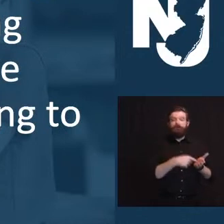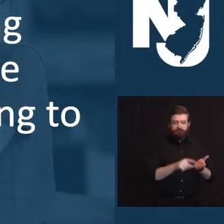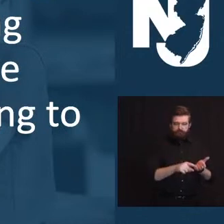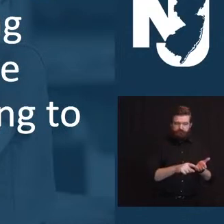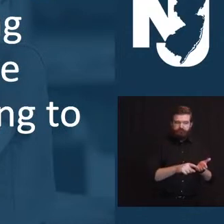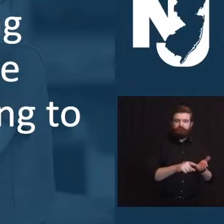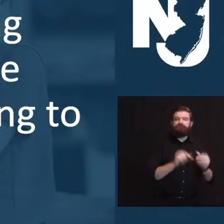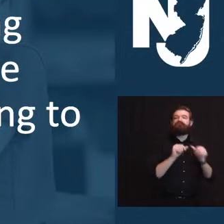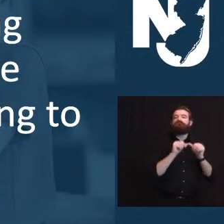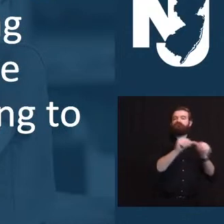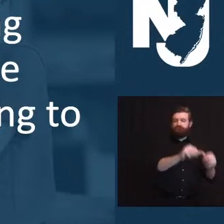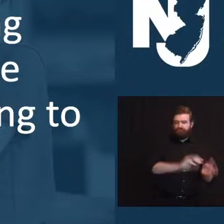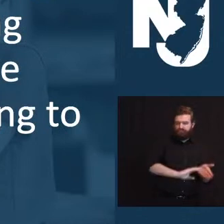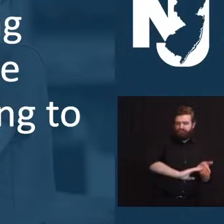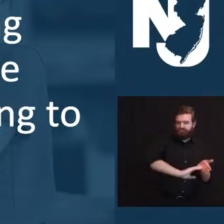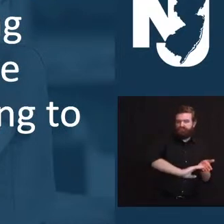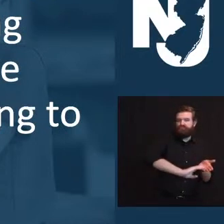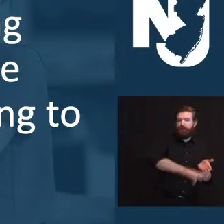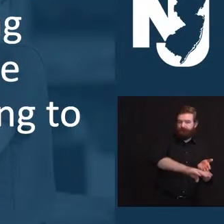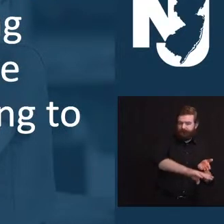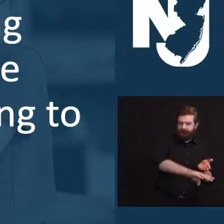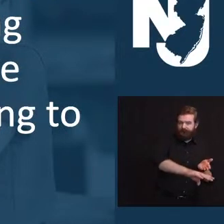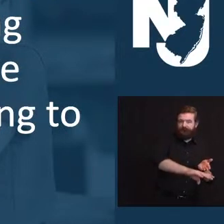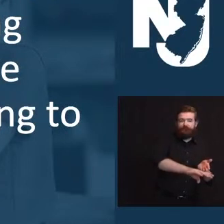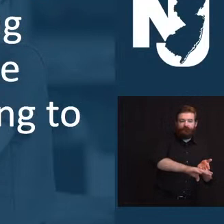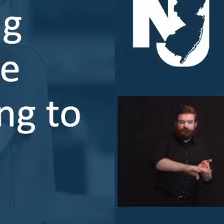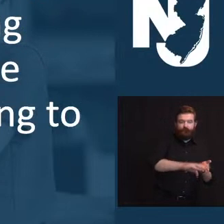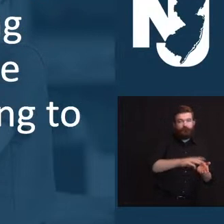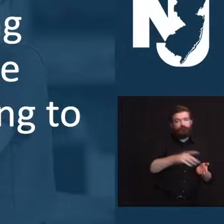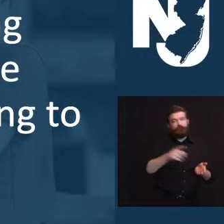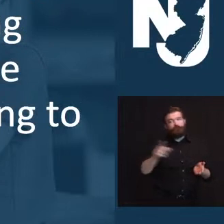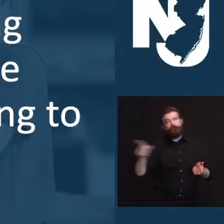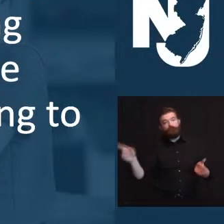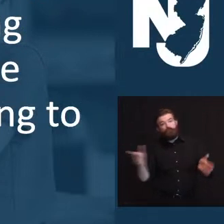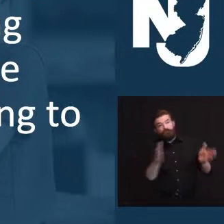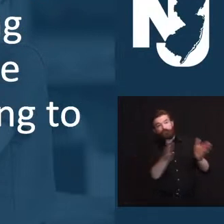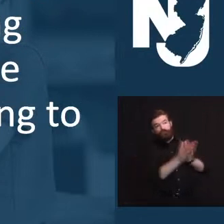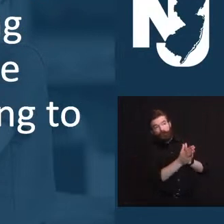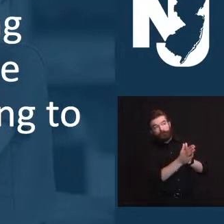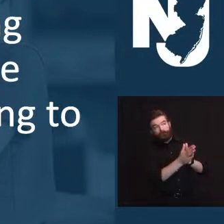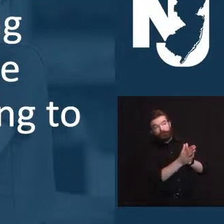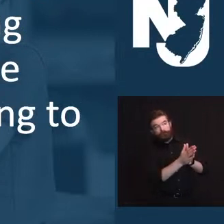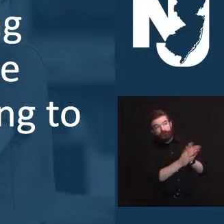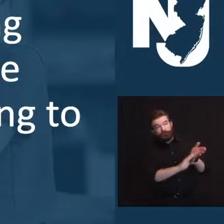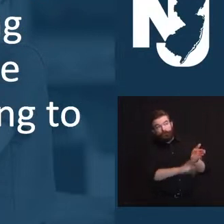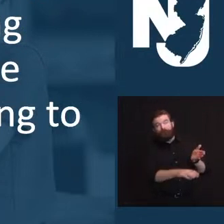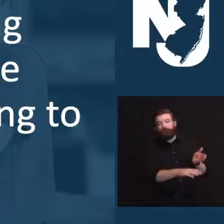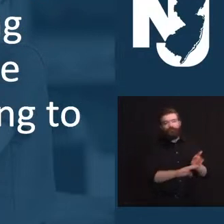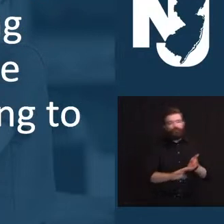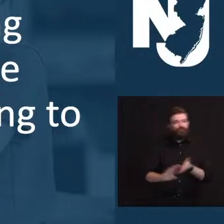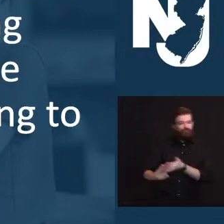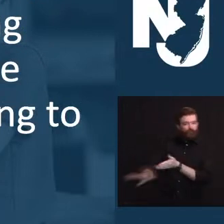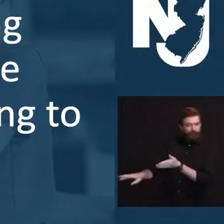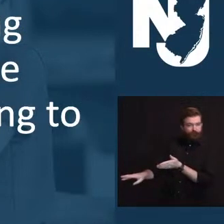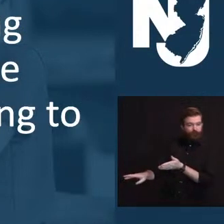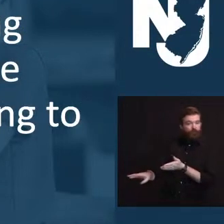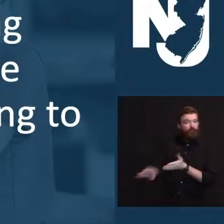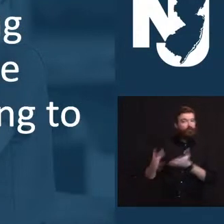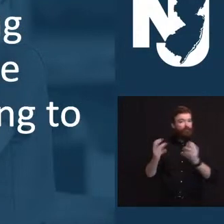parents who request it due to impacts from COVID-19. For more information, please visit that website,